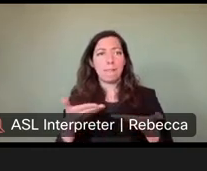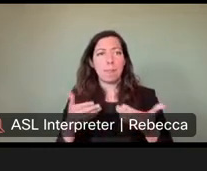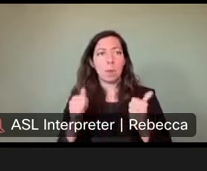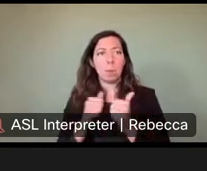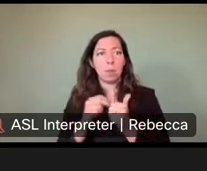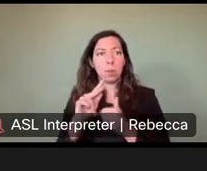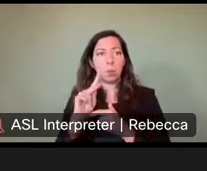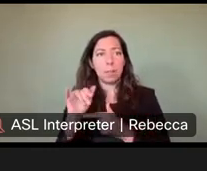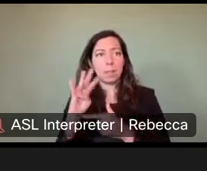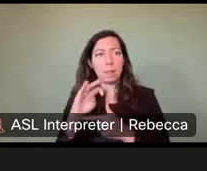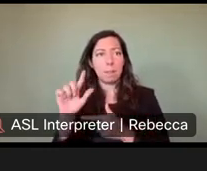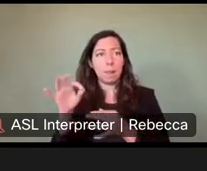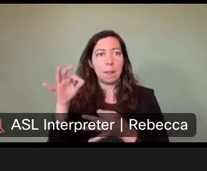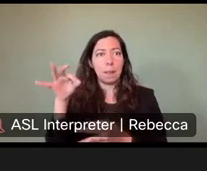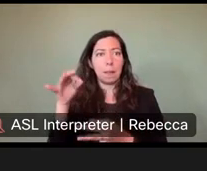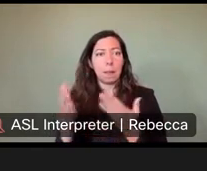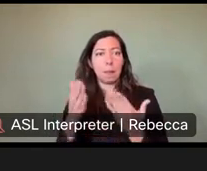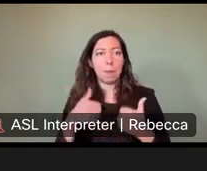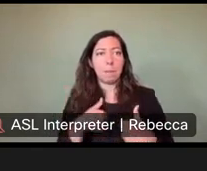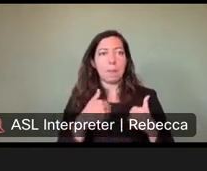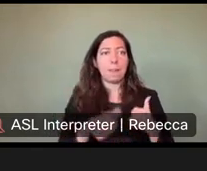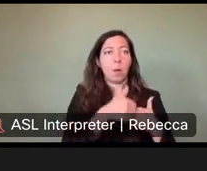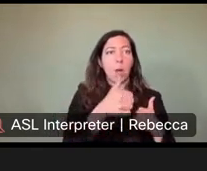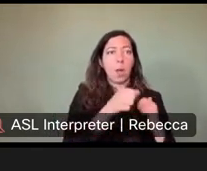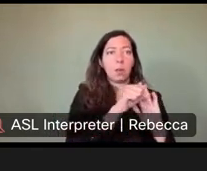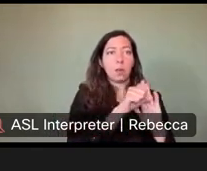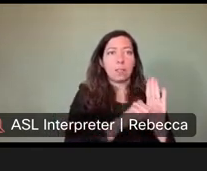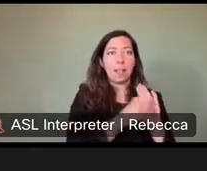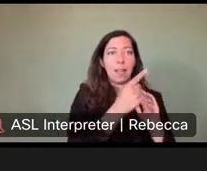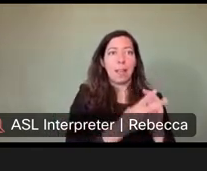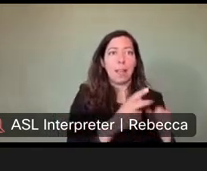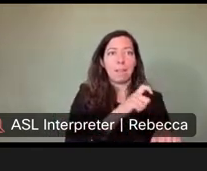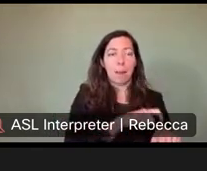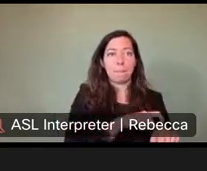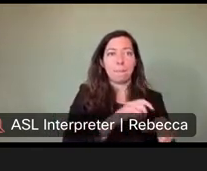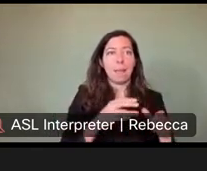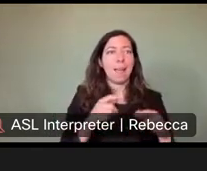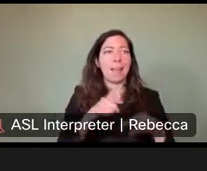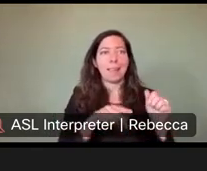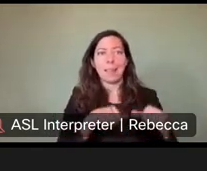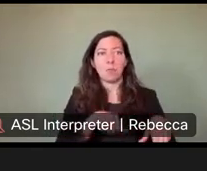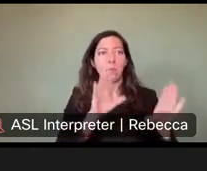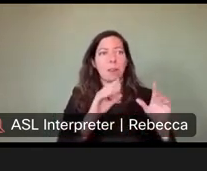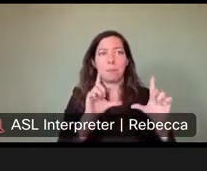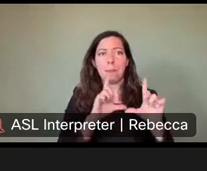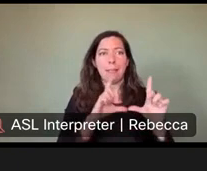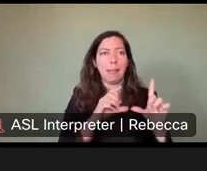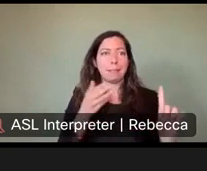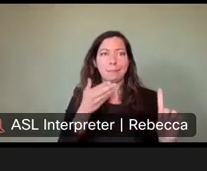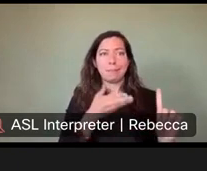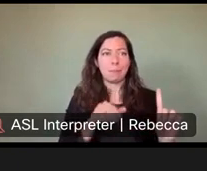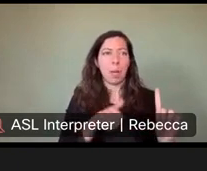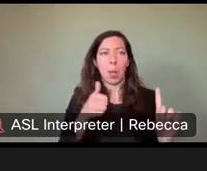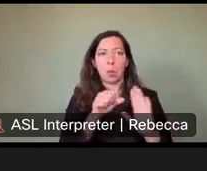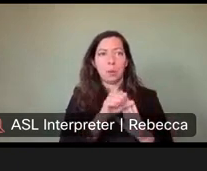are by state ISL? I cannot surrender my license in, uh, my